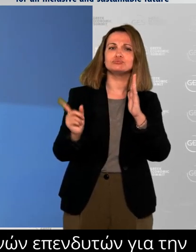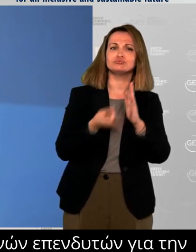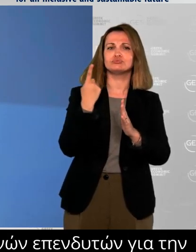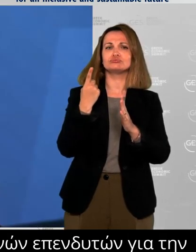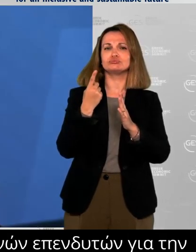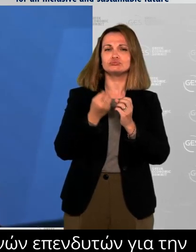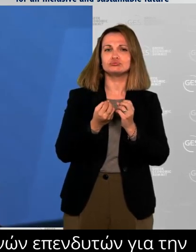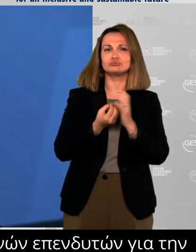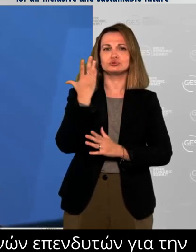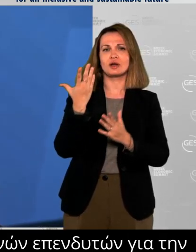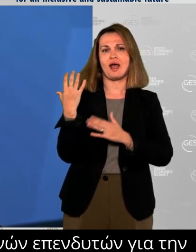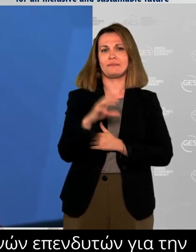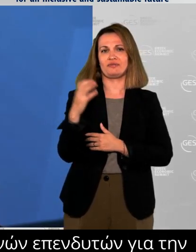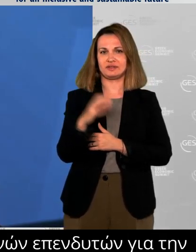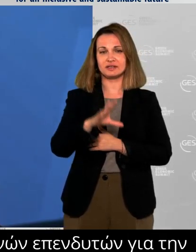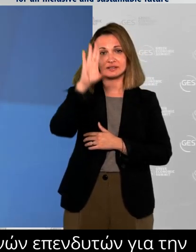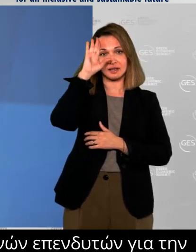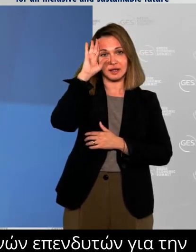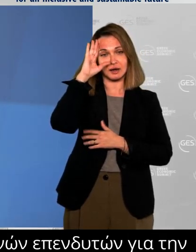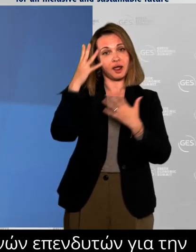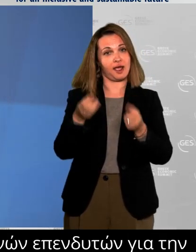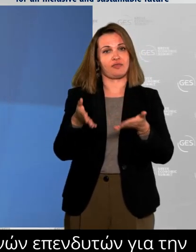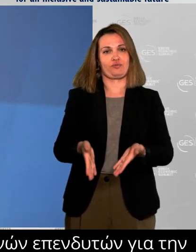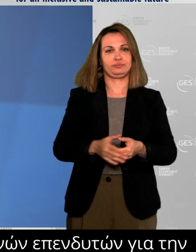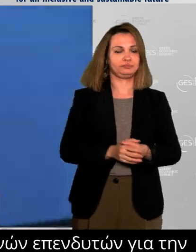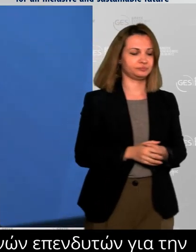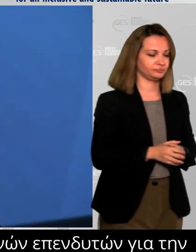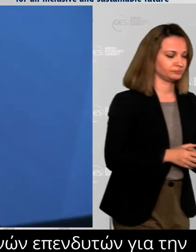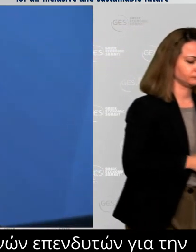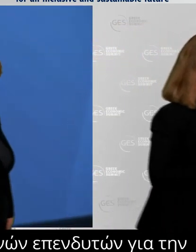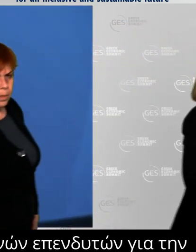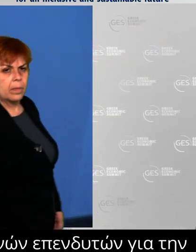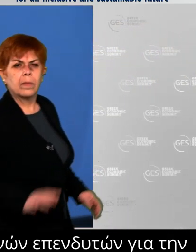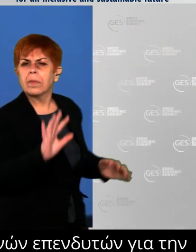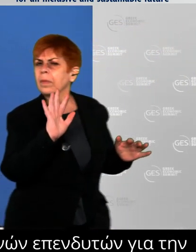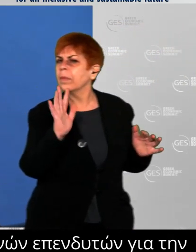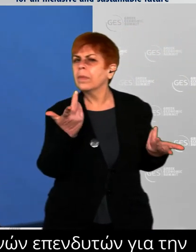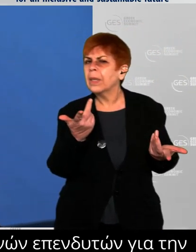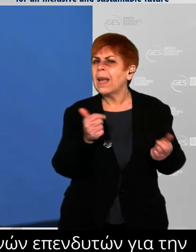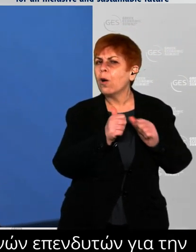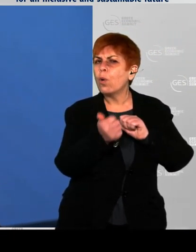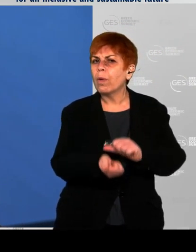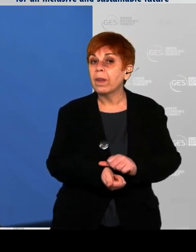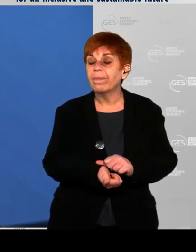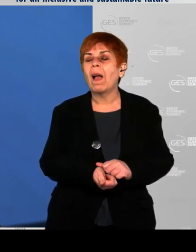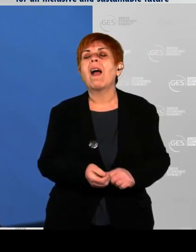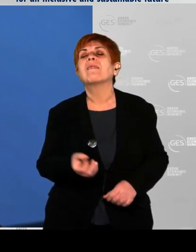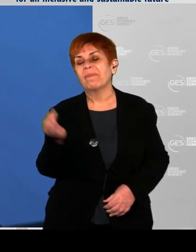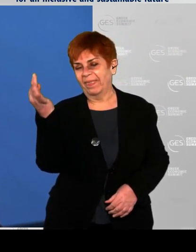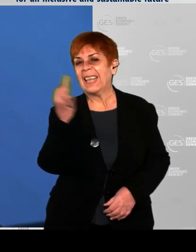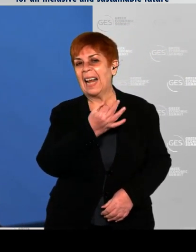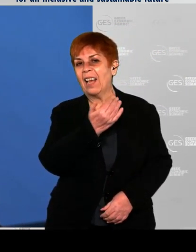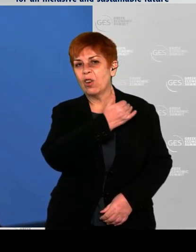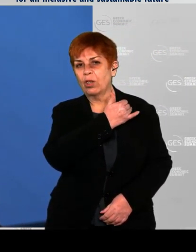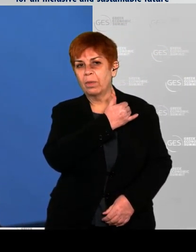everywhere. What's next? That's a terrific question. And what I